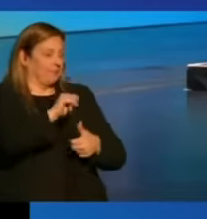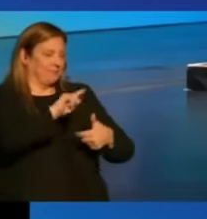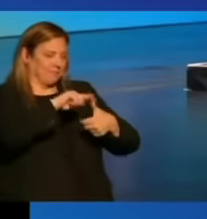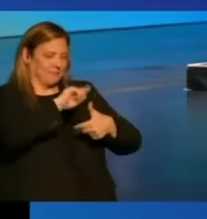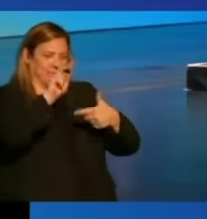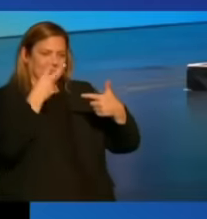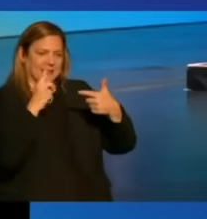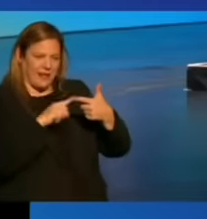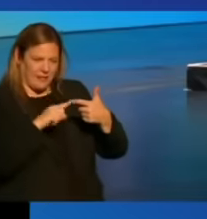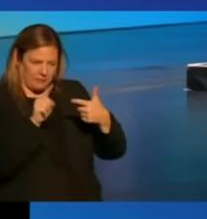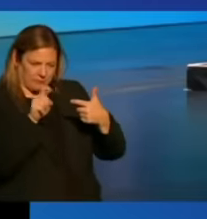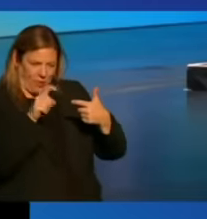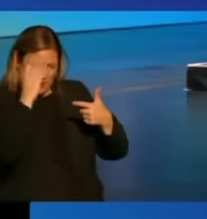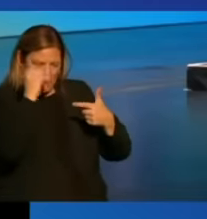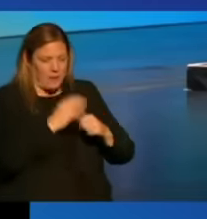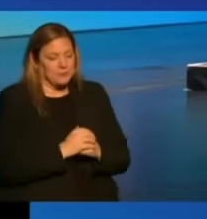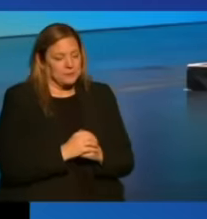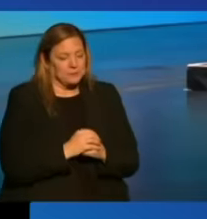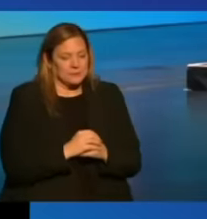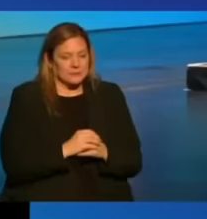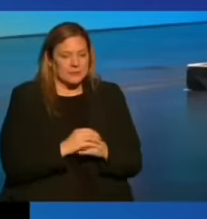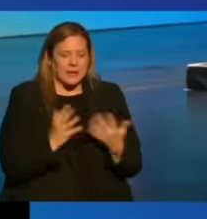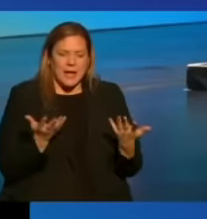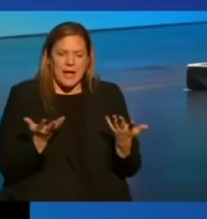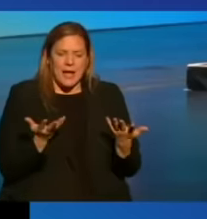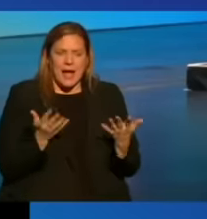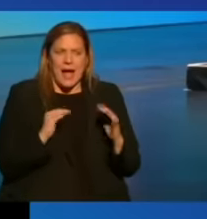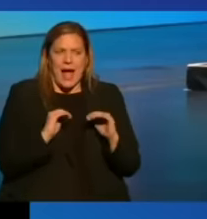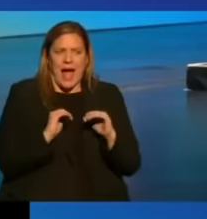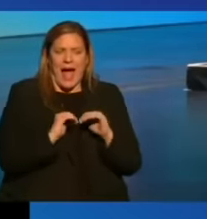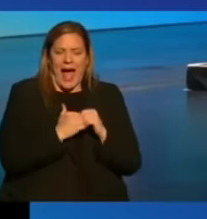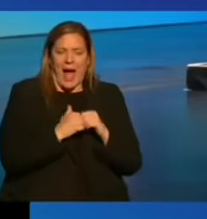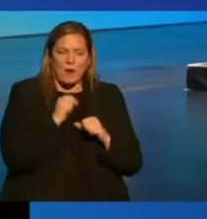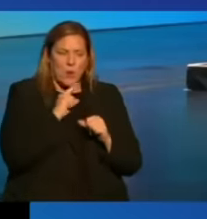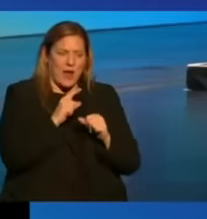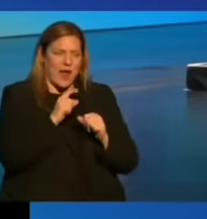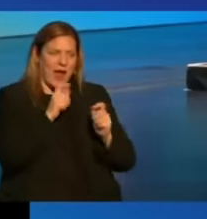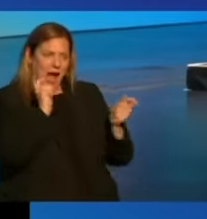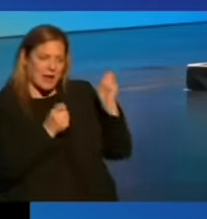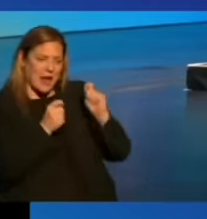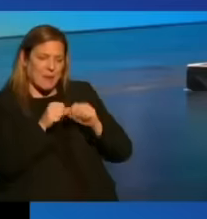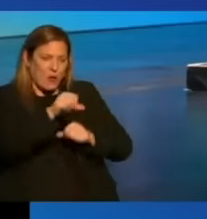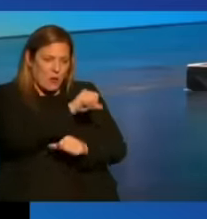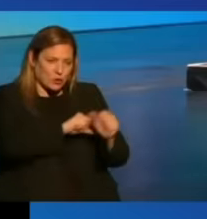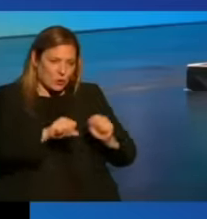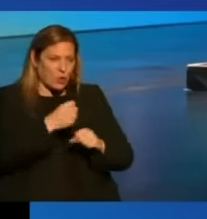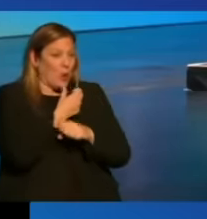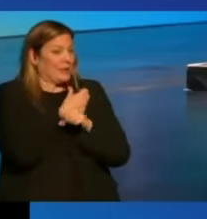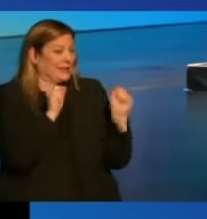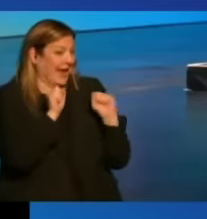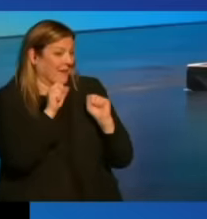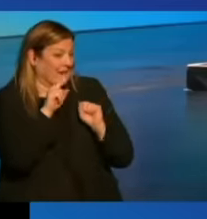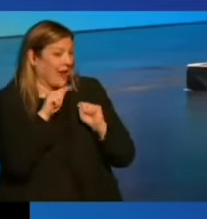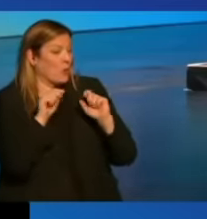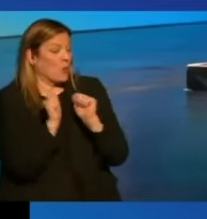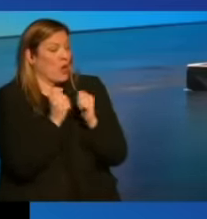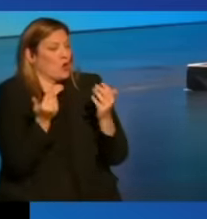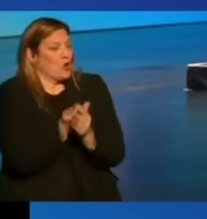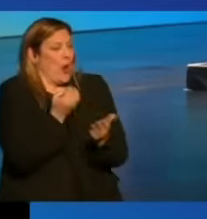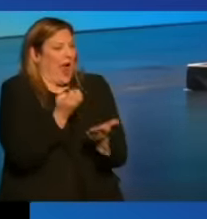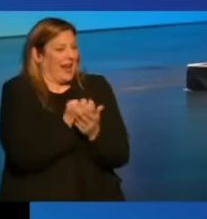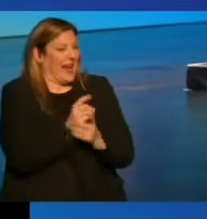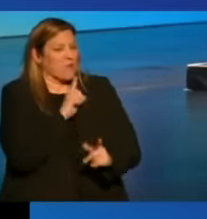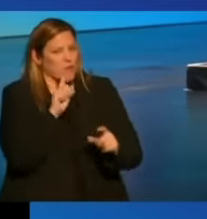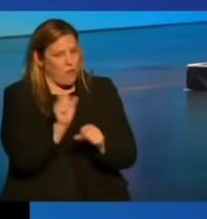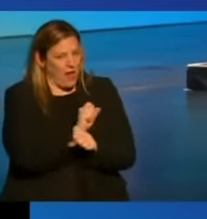we need to think about. How do we adapt the social safety net to new economic realities? I already talked